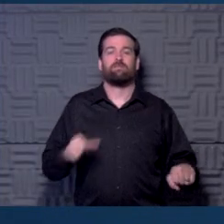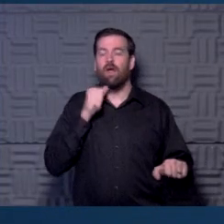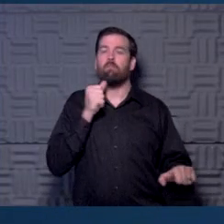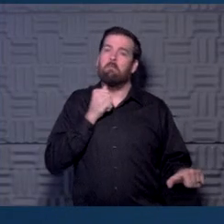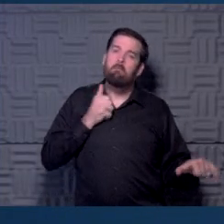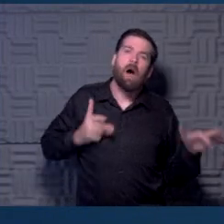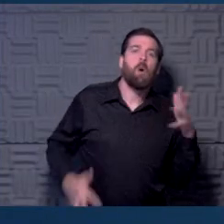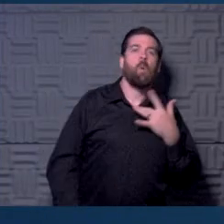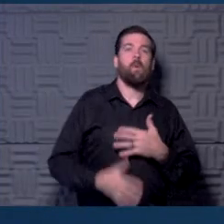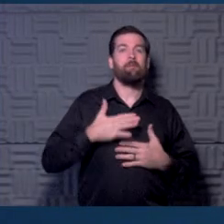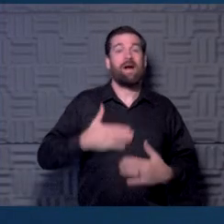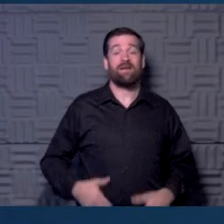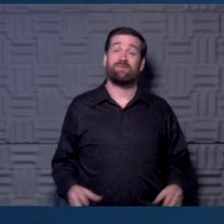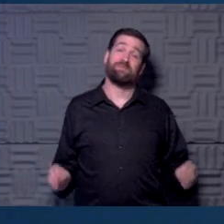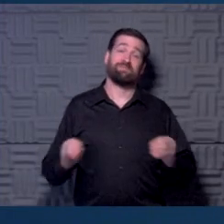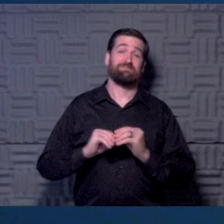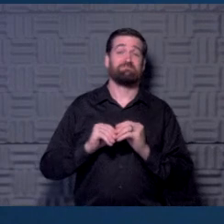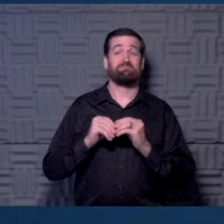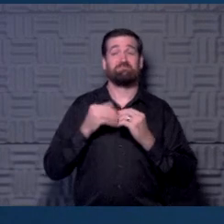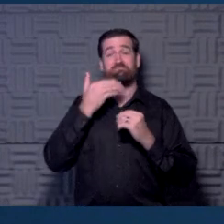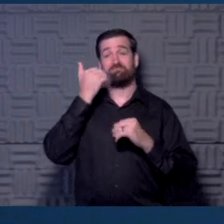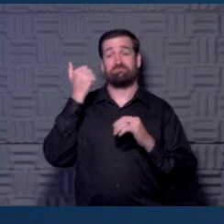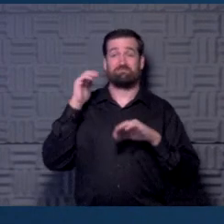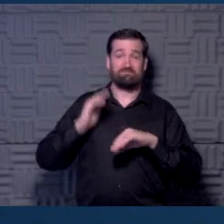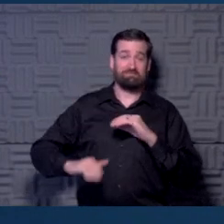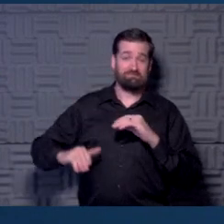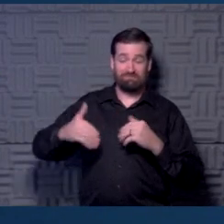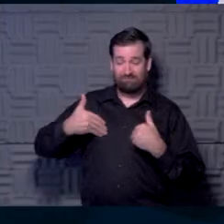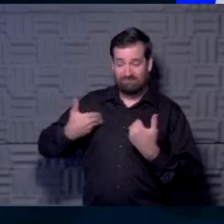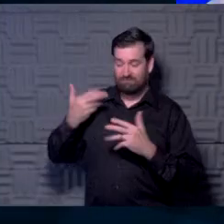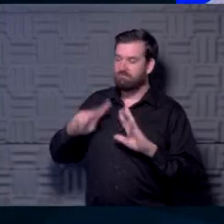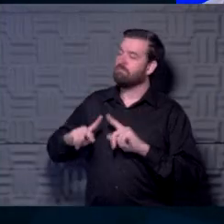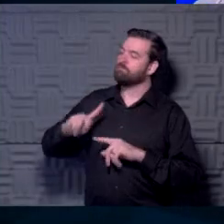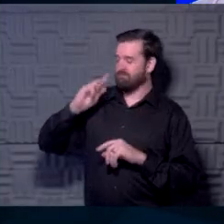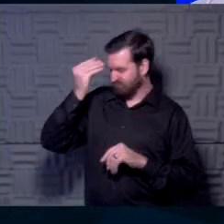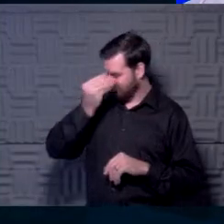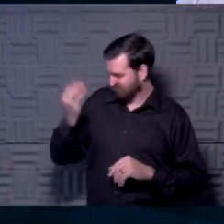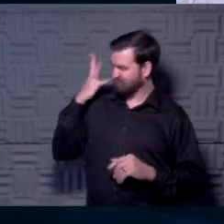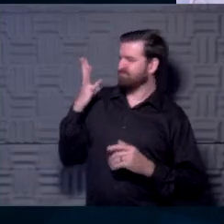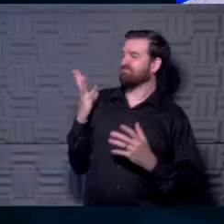maybe we may be better off than some of the younger folks. Give that to the bank, Bruce Tobey.